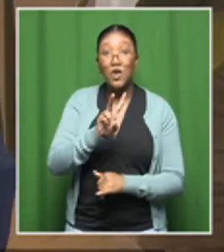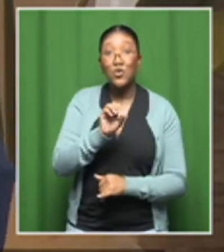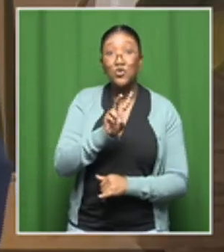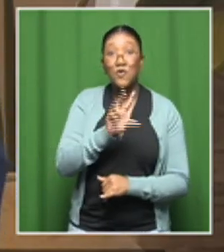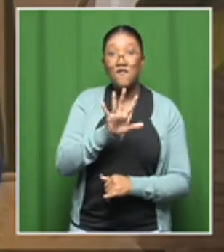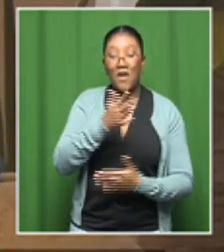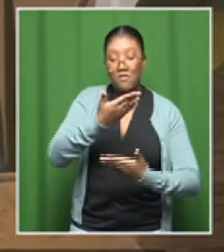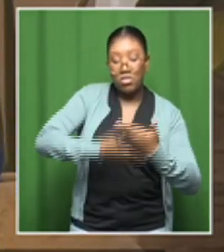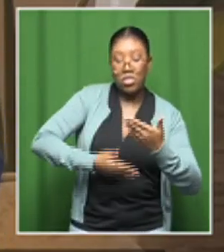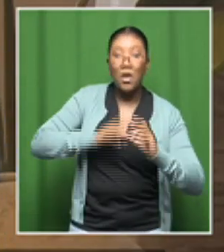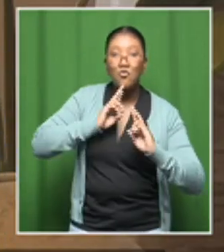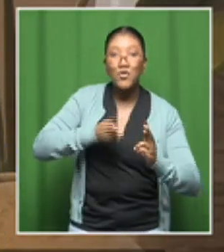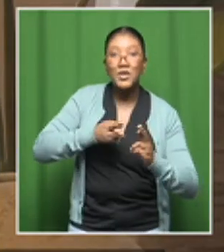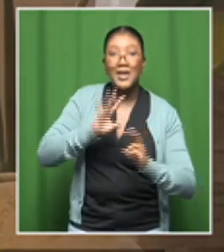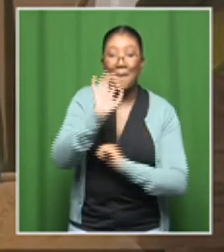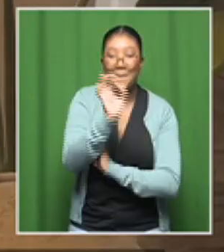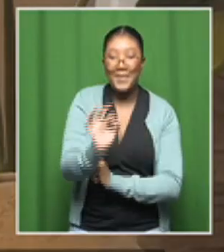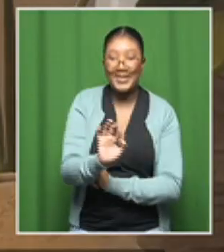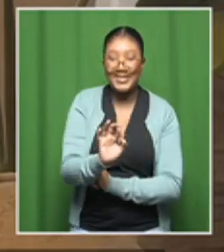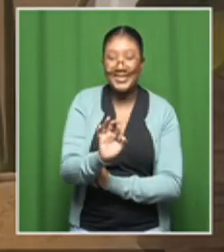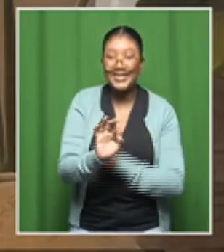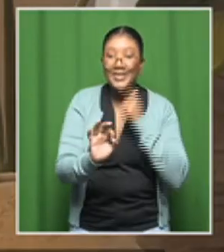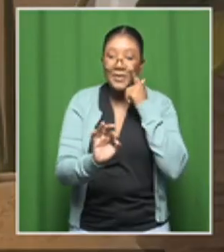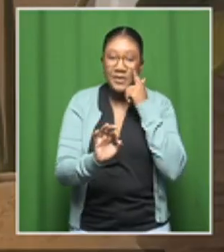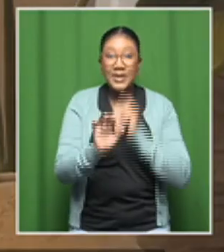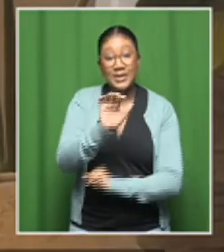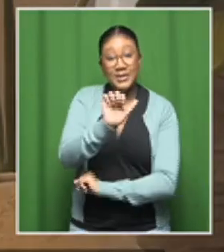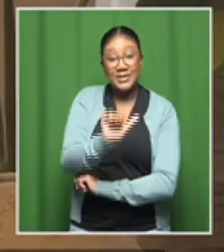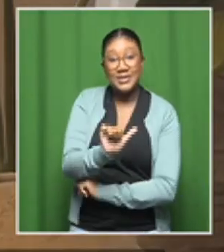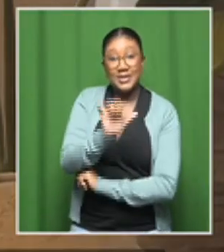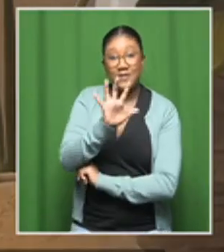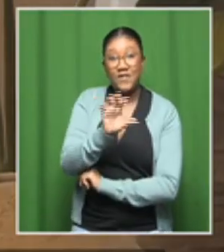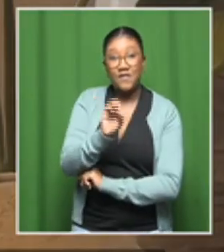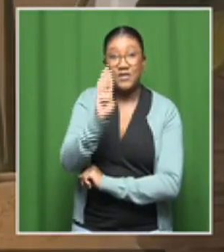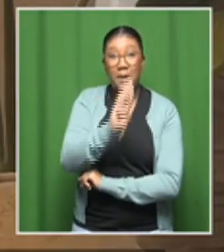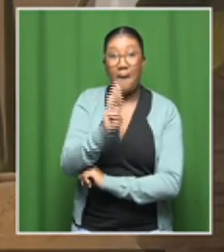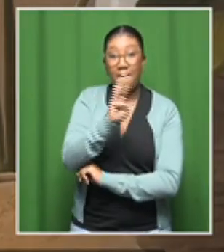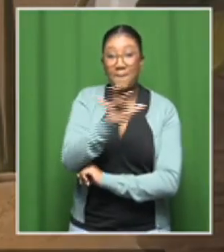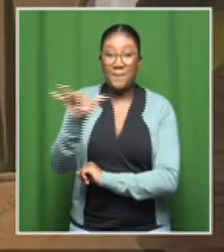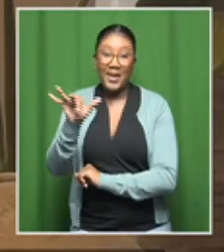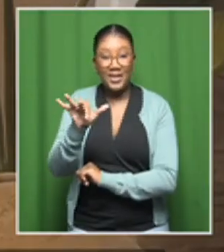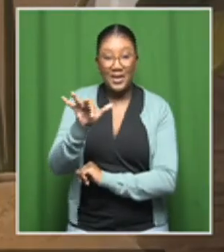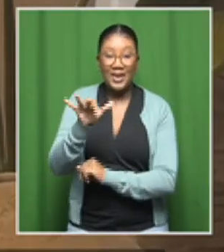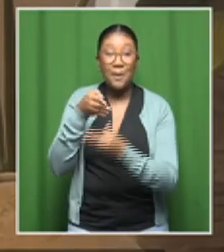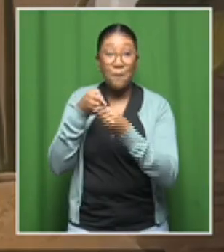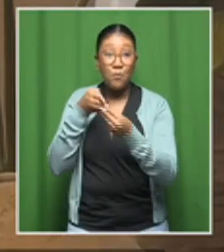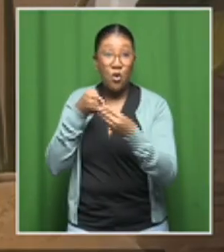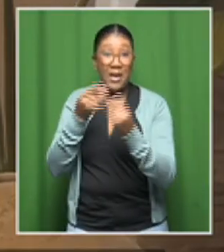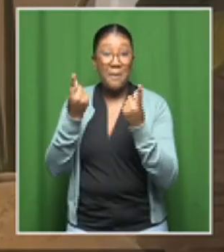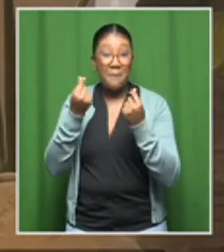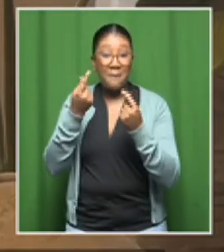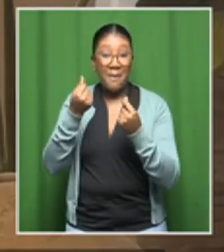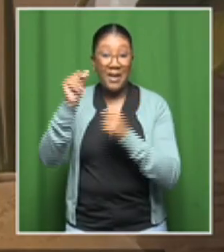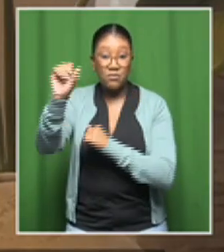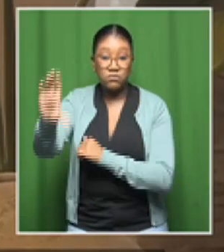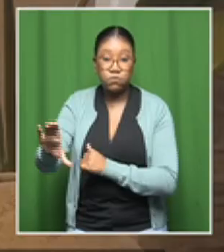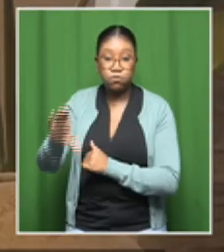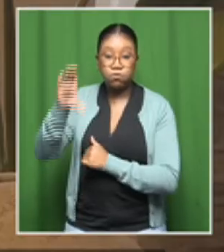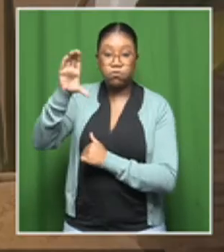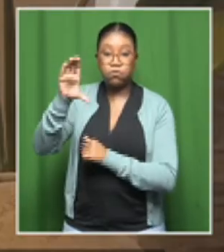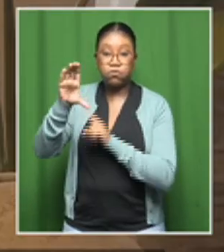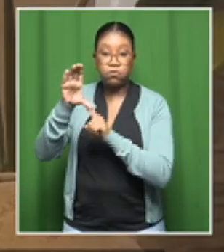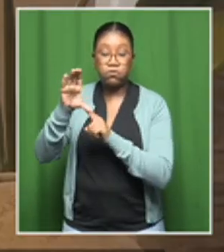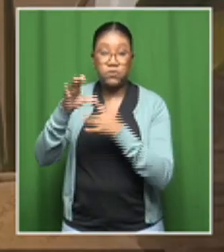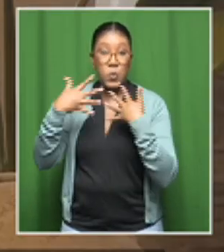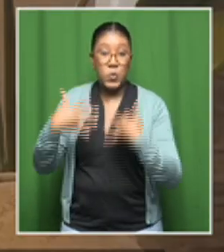is that this is a $650 billion US dollar business. So there's a lot of